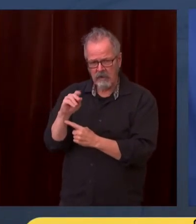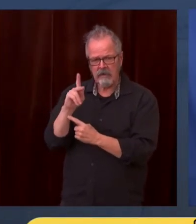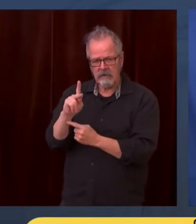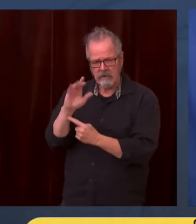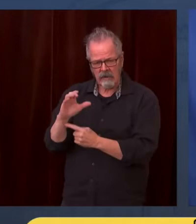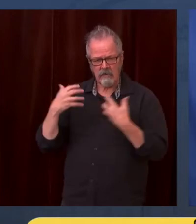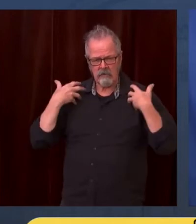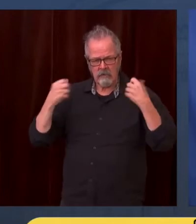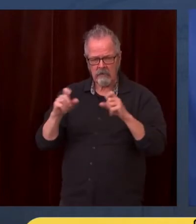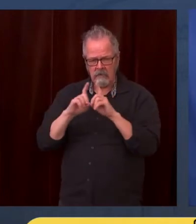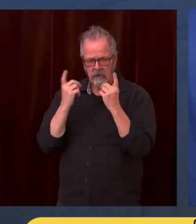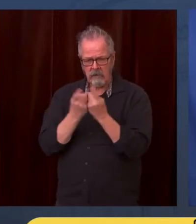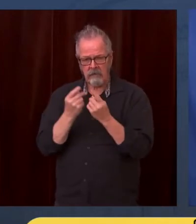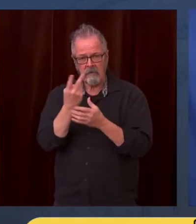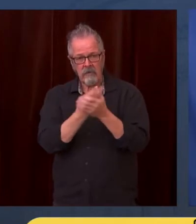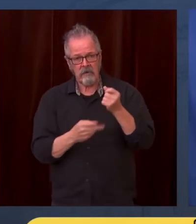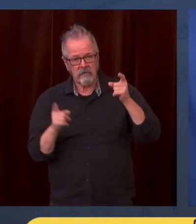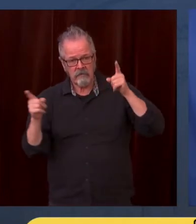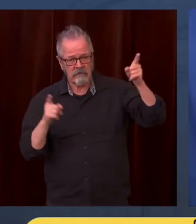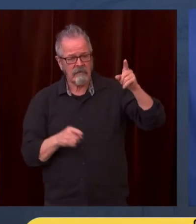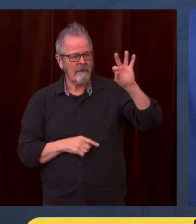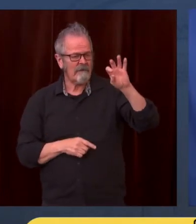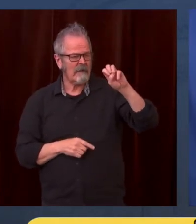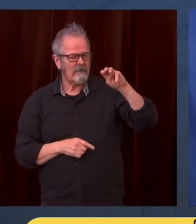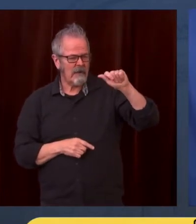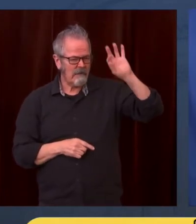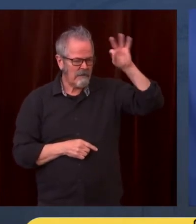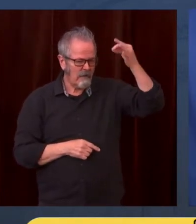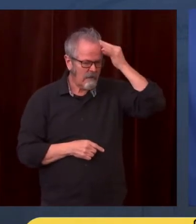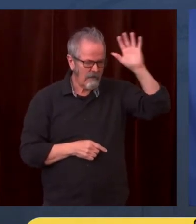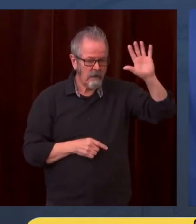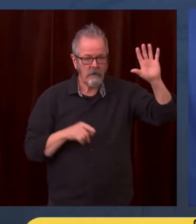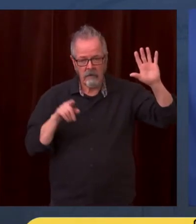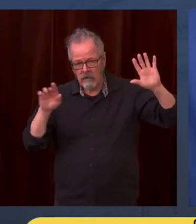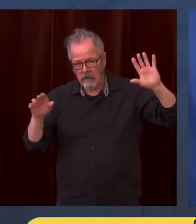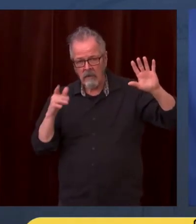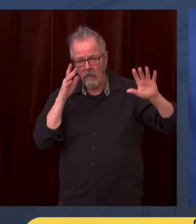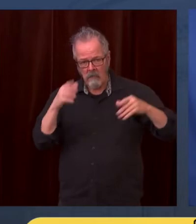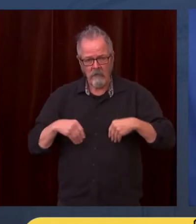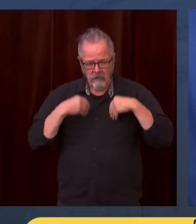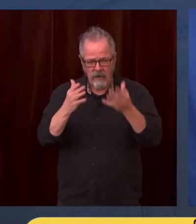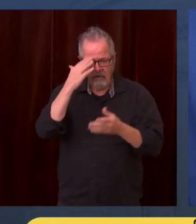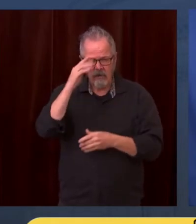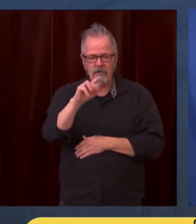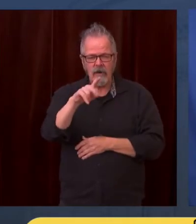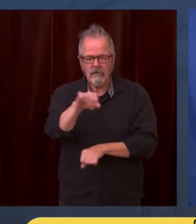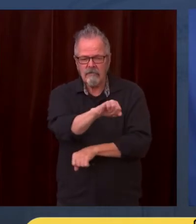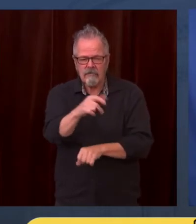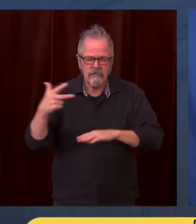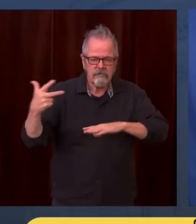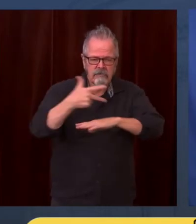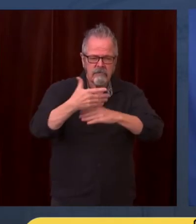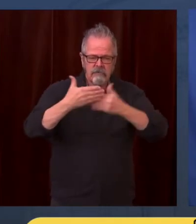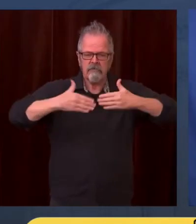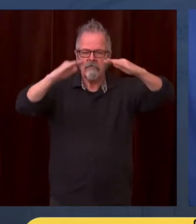unit to provide adult boosters and vaccines for kids. This is an all-family affair, and it's going to help get to some of our communities that have